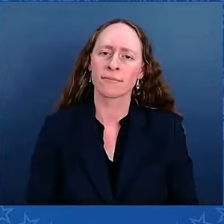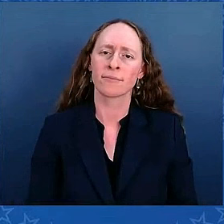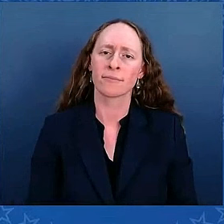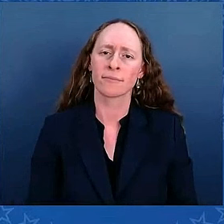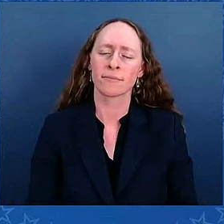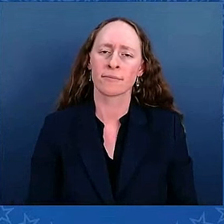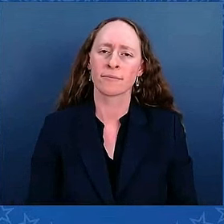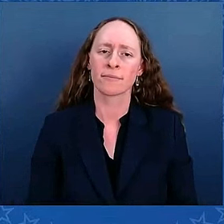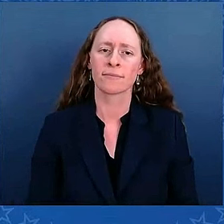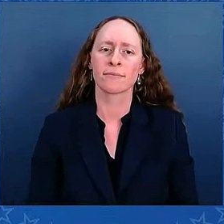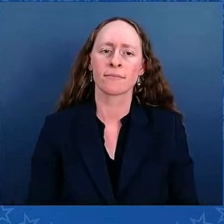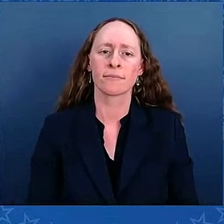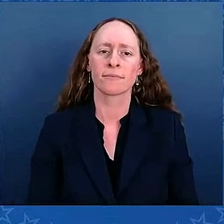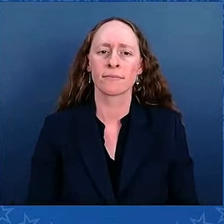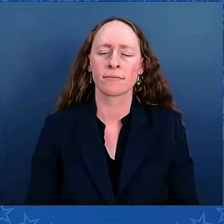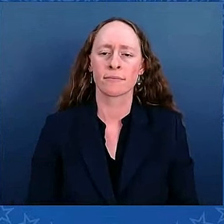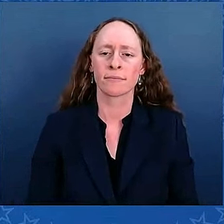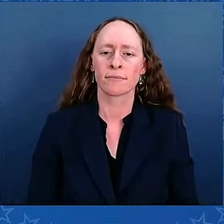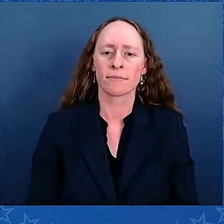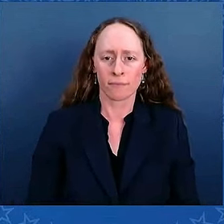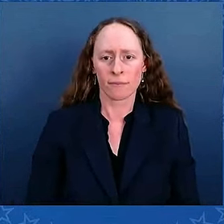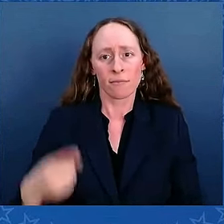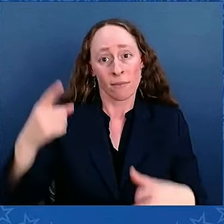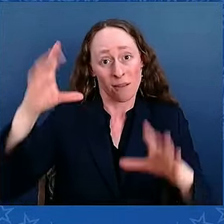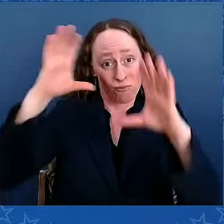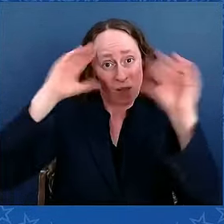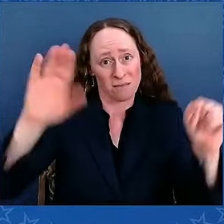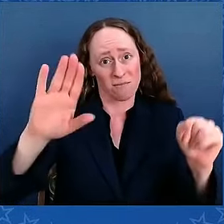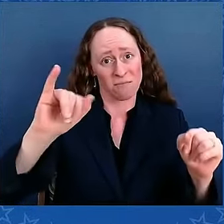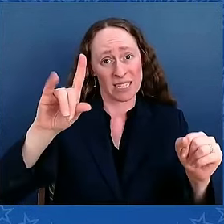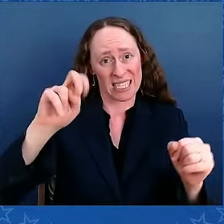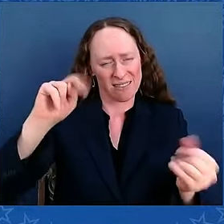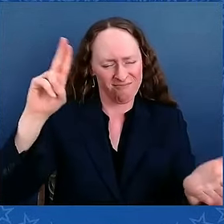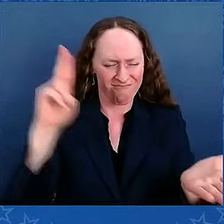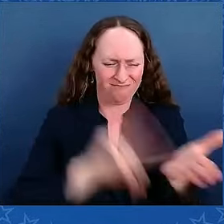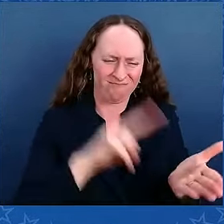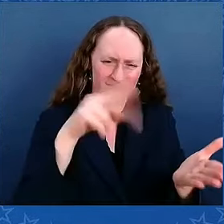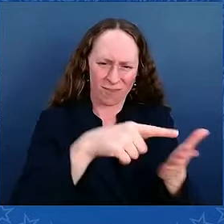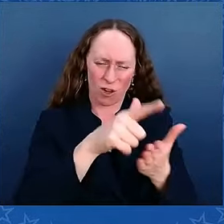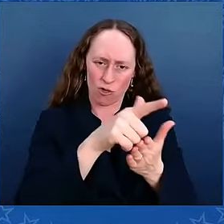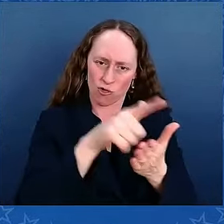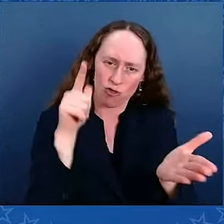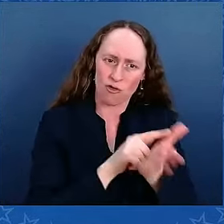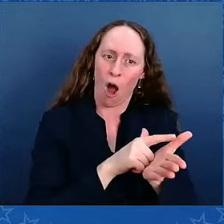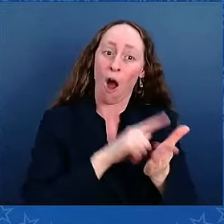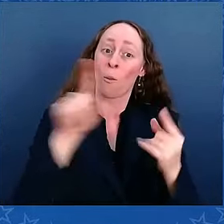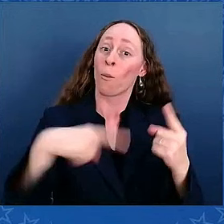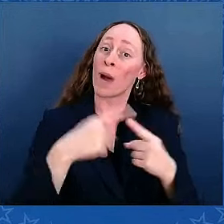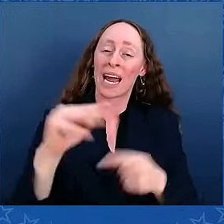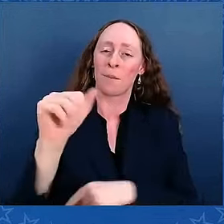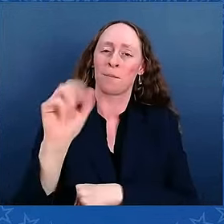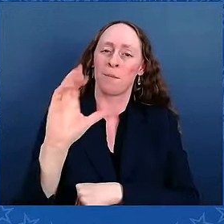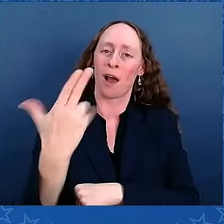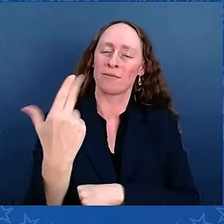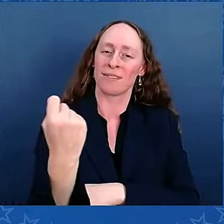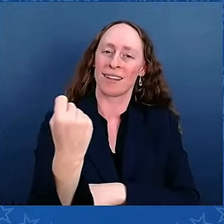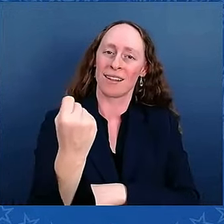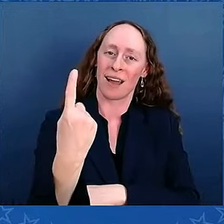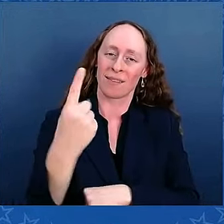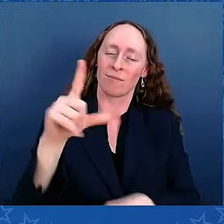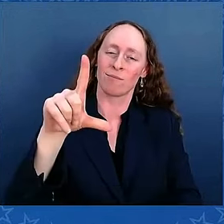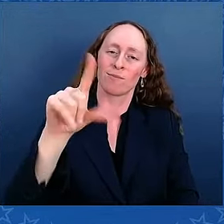President Biden signed the American Rescue Plan on March 11, 2021, and it was life-changing for our members and their families.